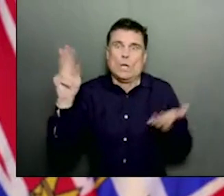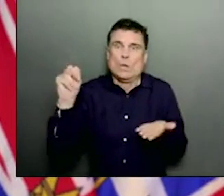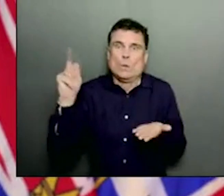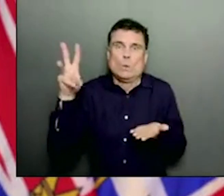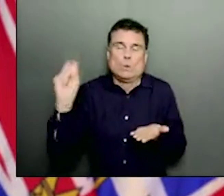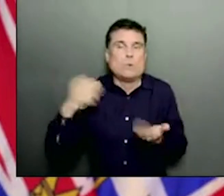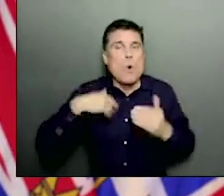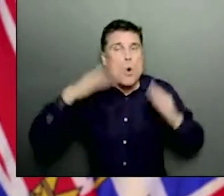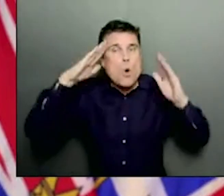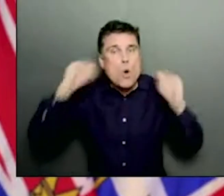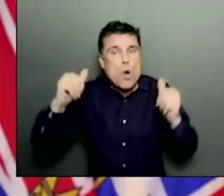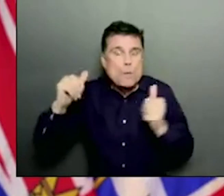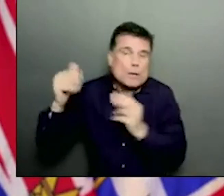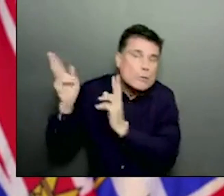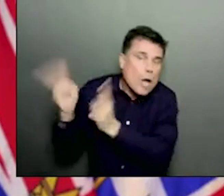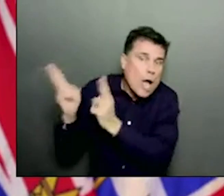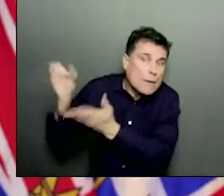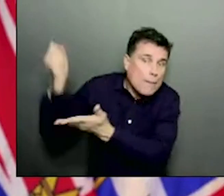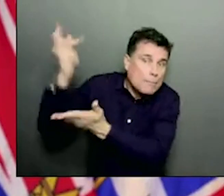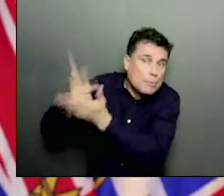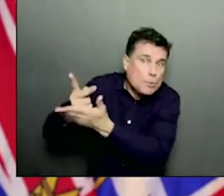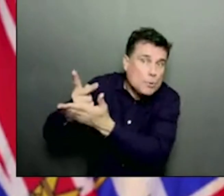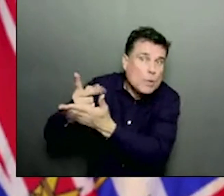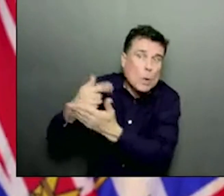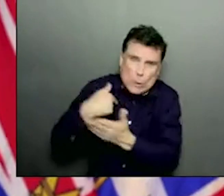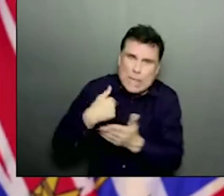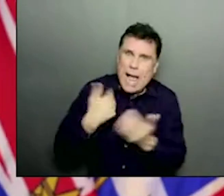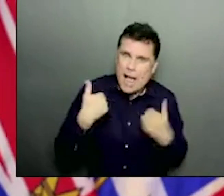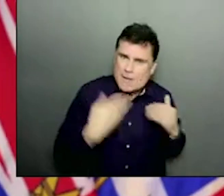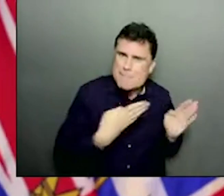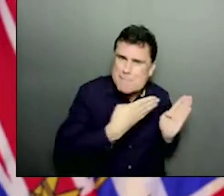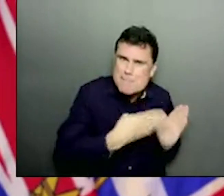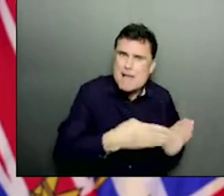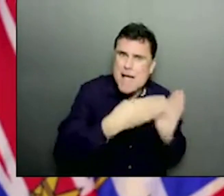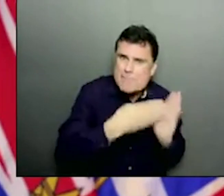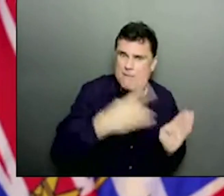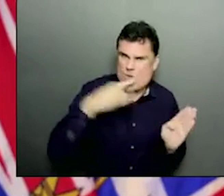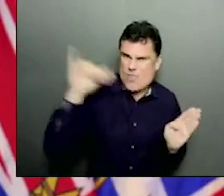yes, it does allow us to move things. Both of these vaccines are very similar